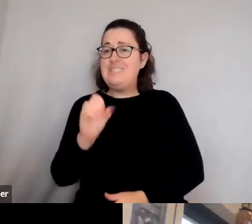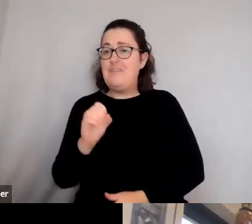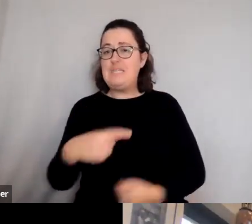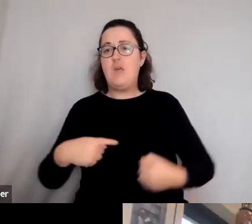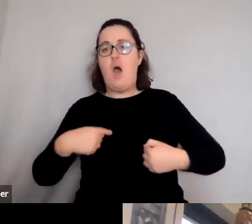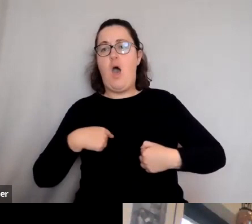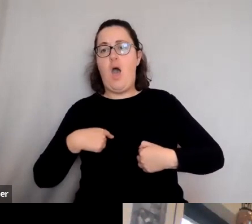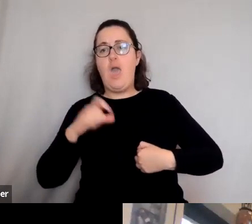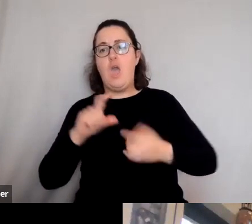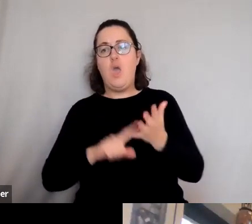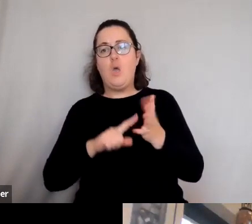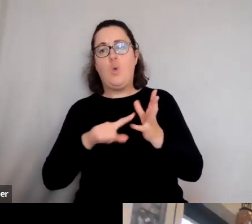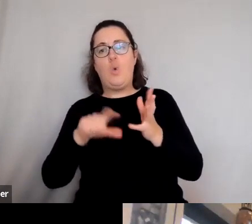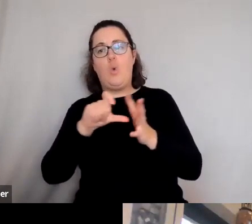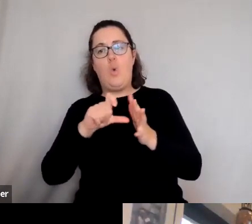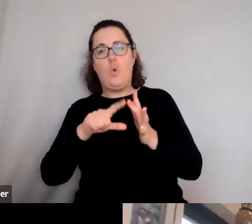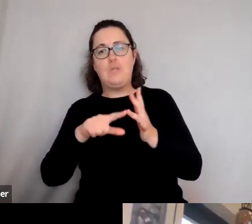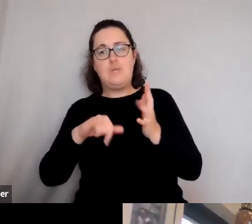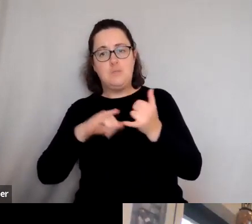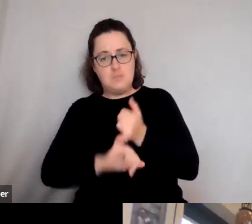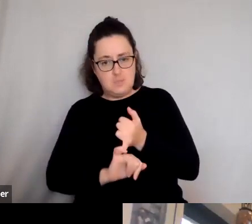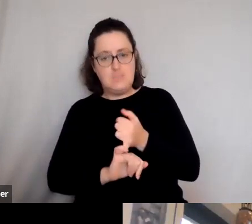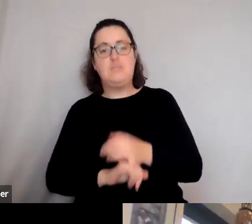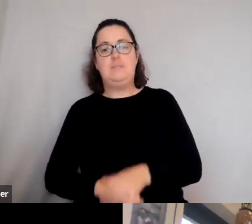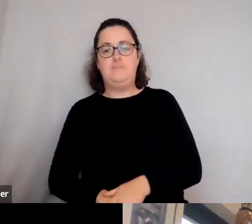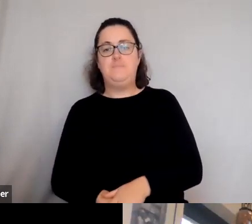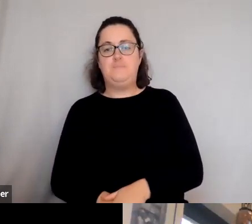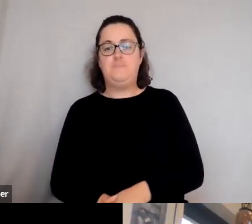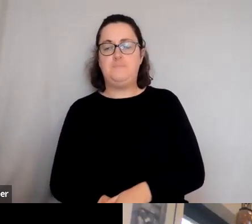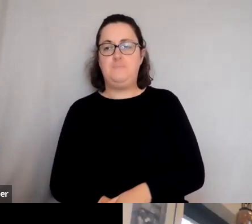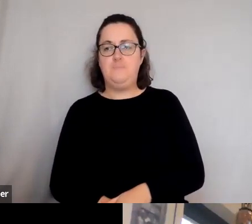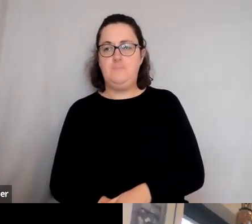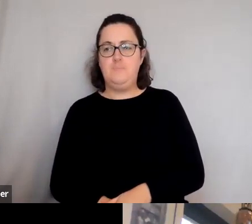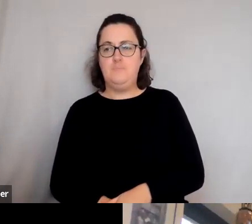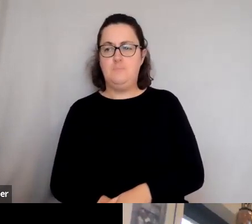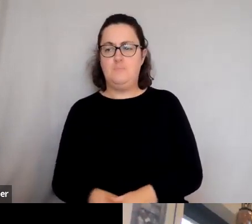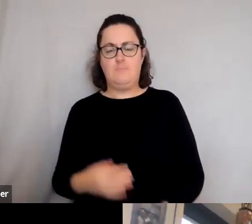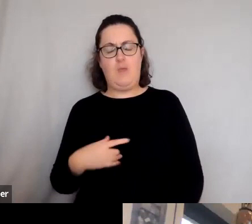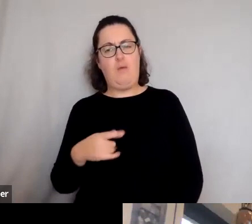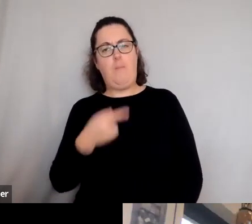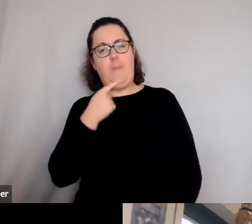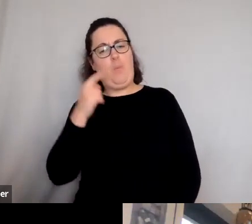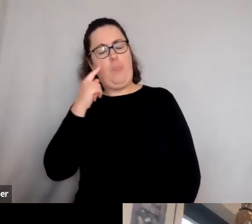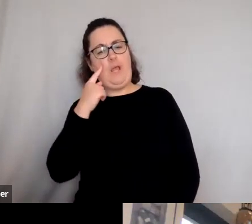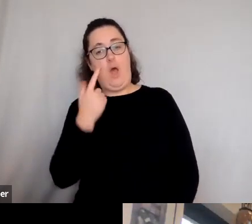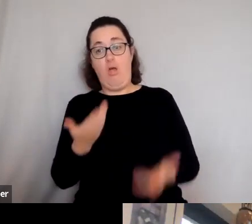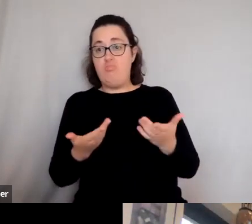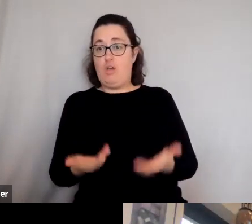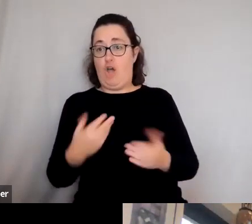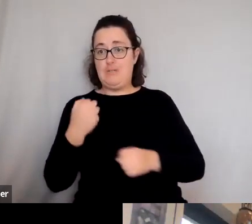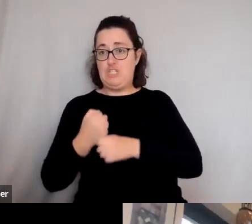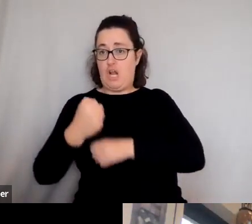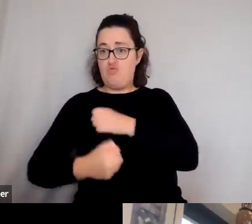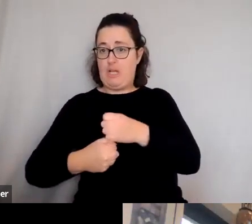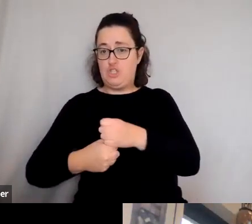people always think that somehow the current generation has rescued classics. Literally every